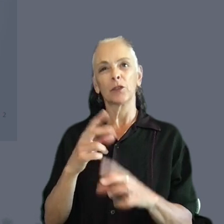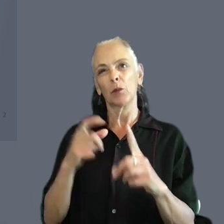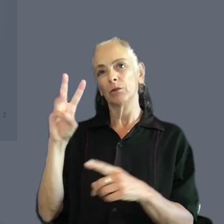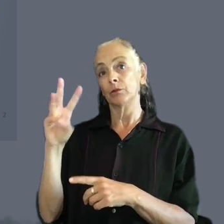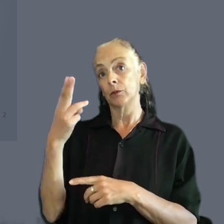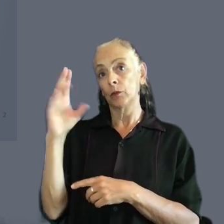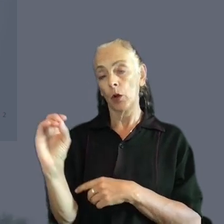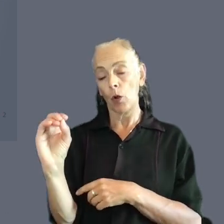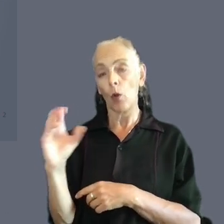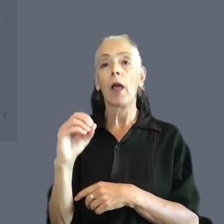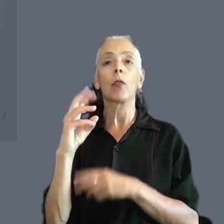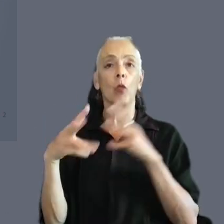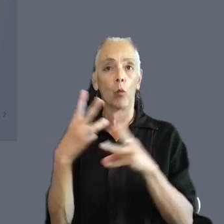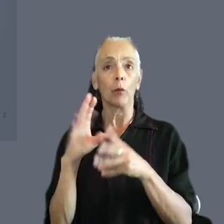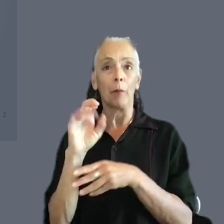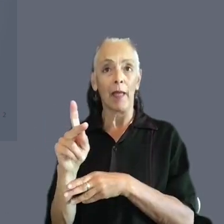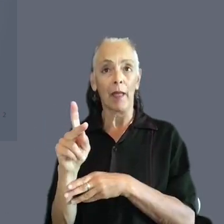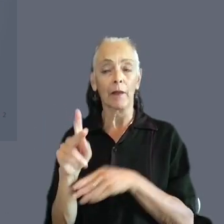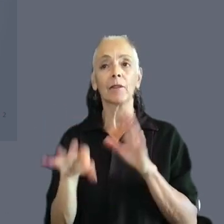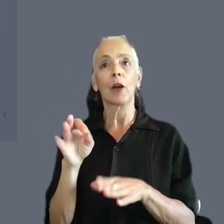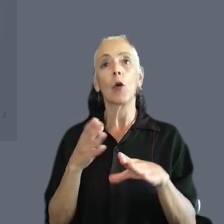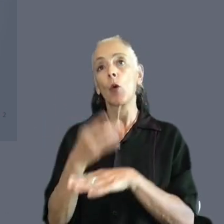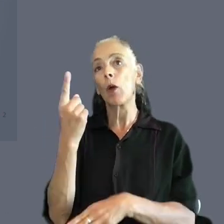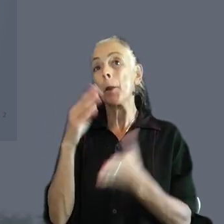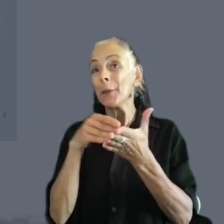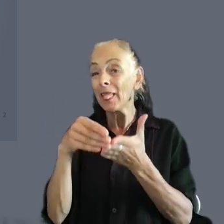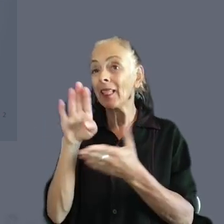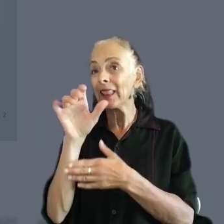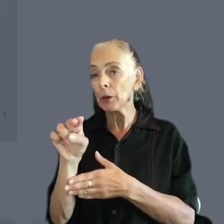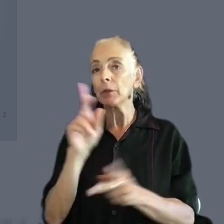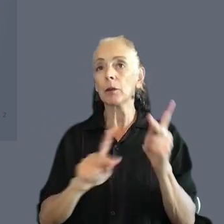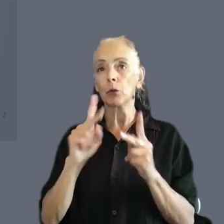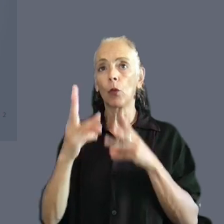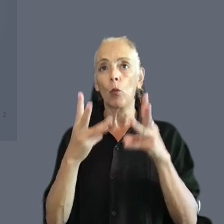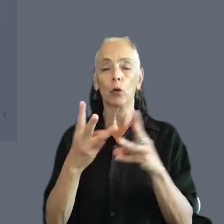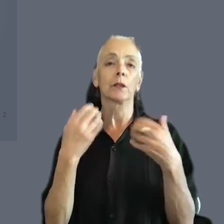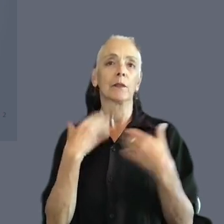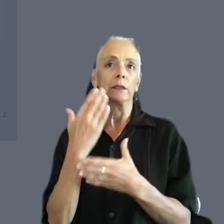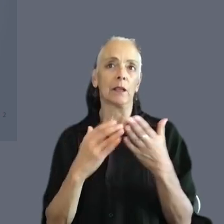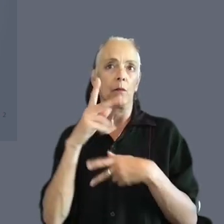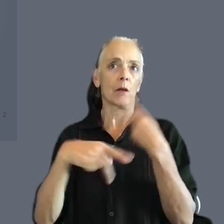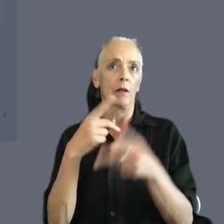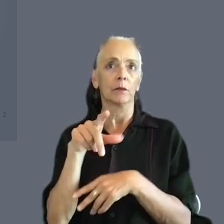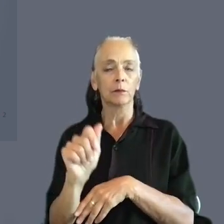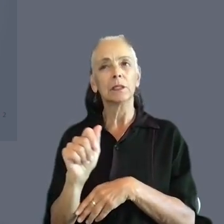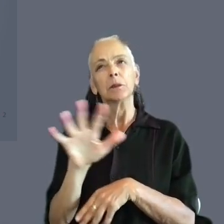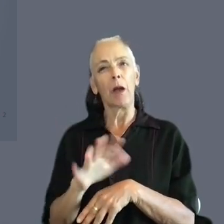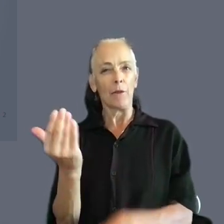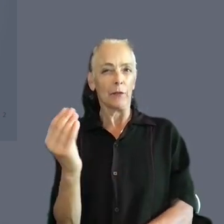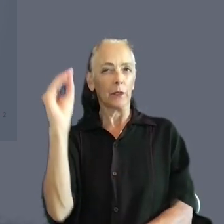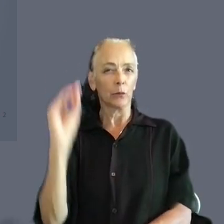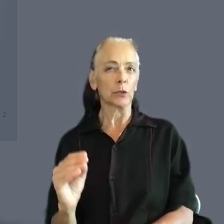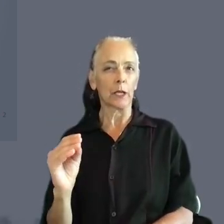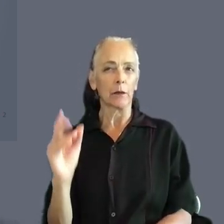Organization and the World Bank have found that over 1 billion people in the world have some type of disability. That's about 15% of the world's